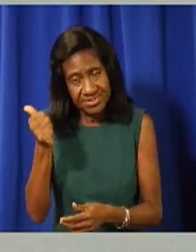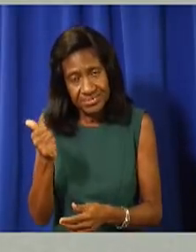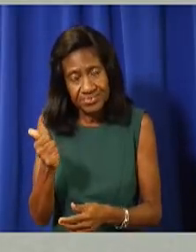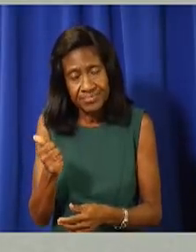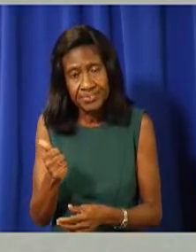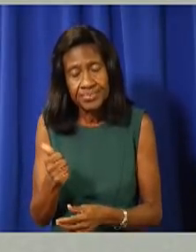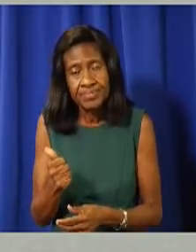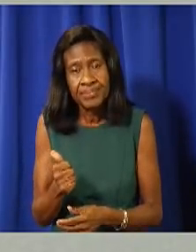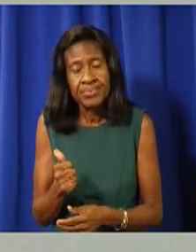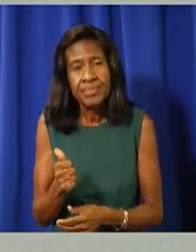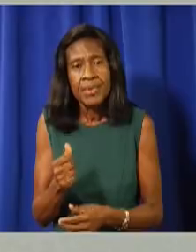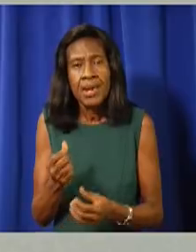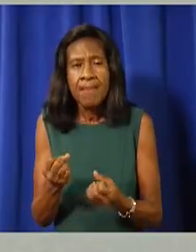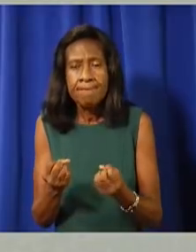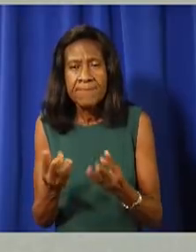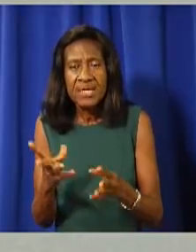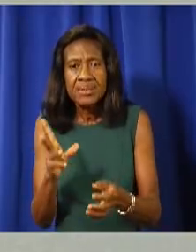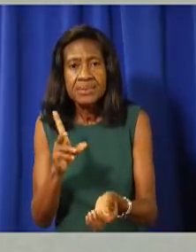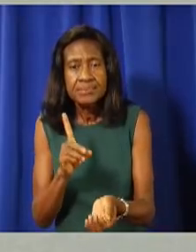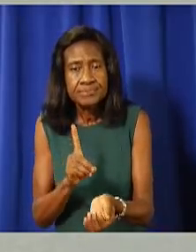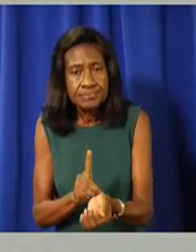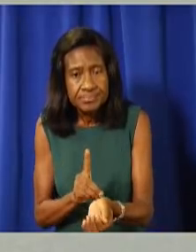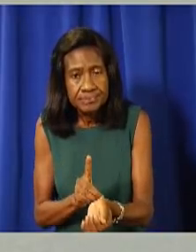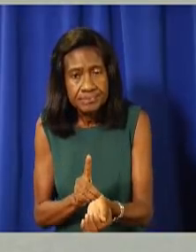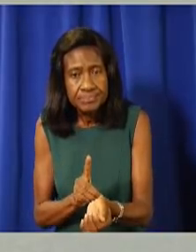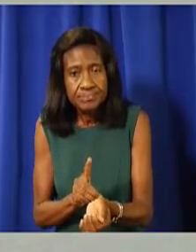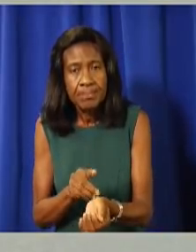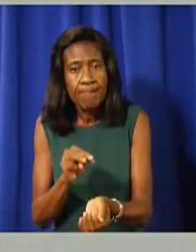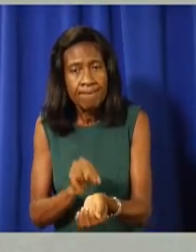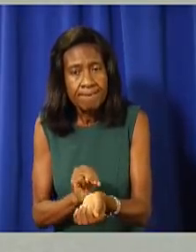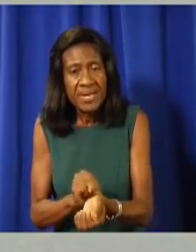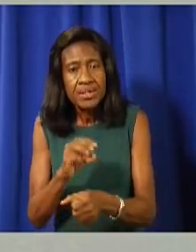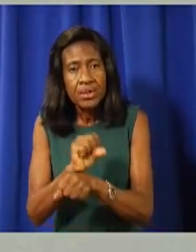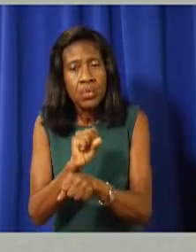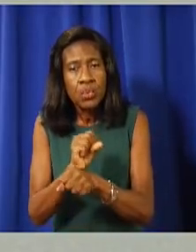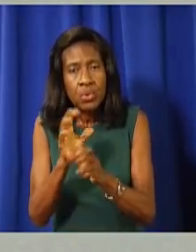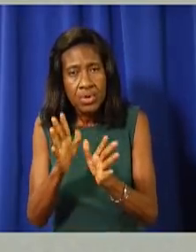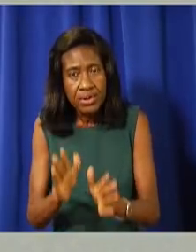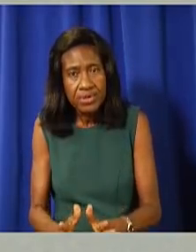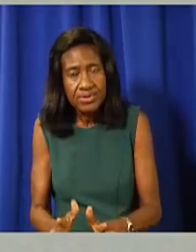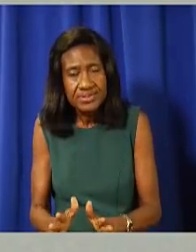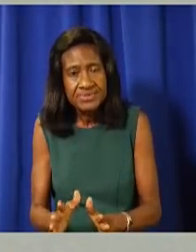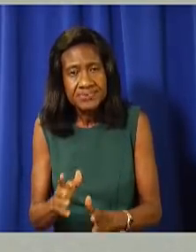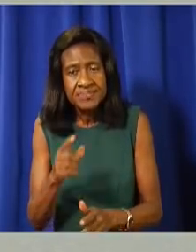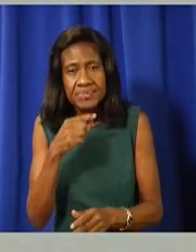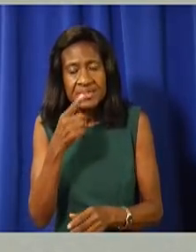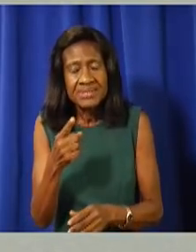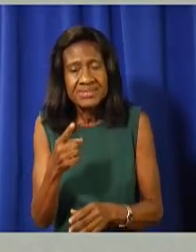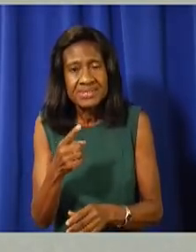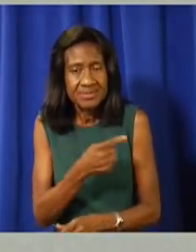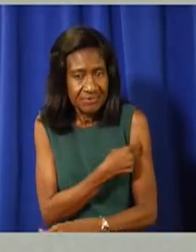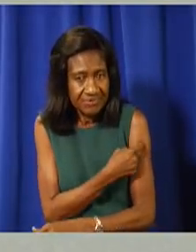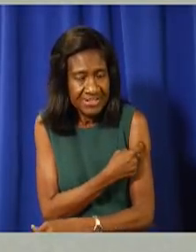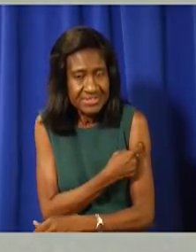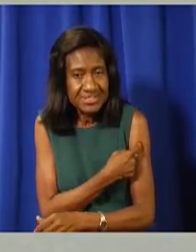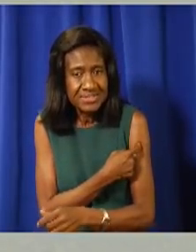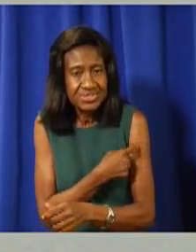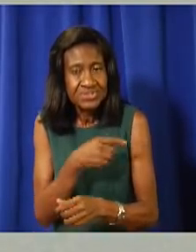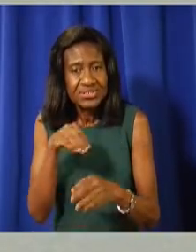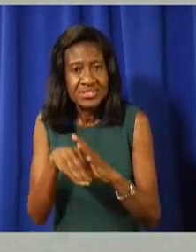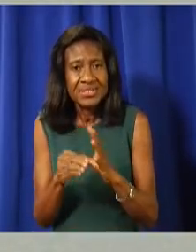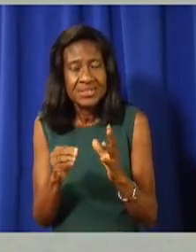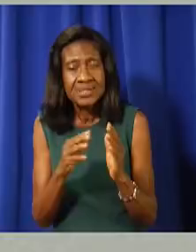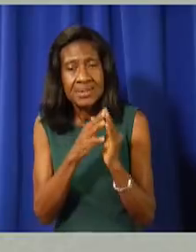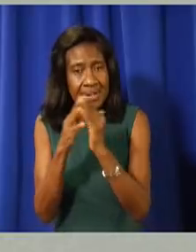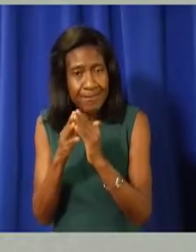Many medical professionals are hopeful that as vaccination rates in the US continue to increase, the number of